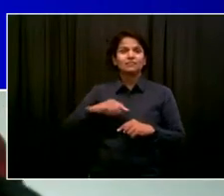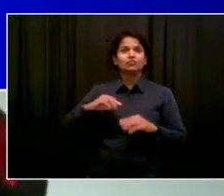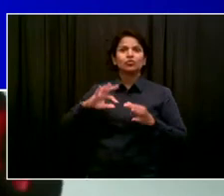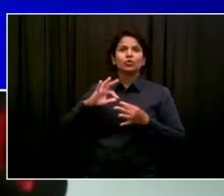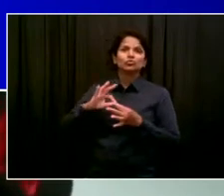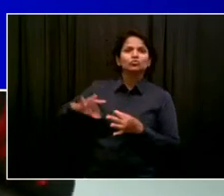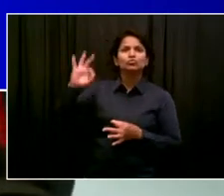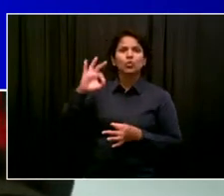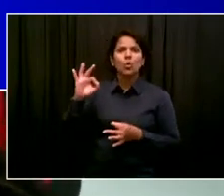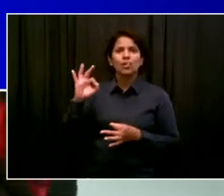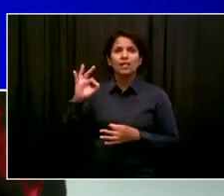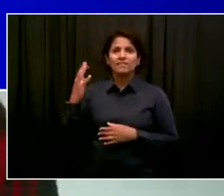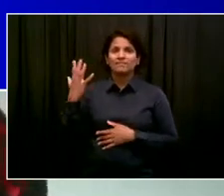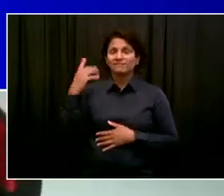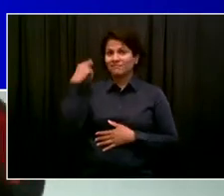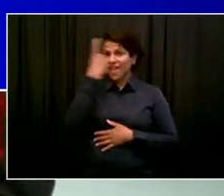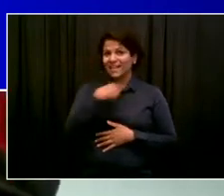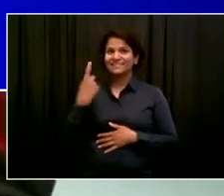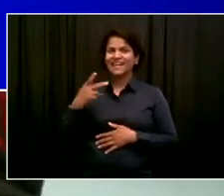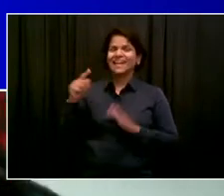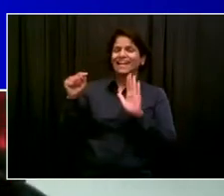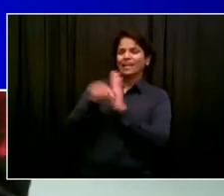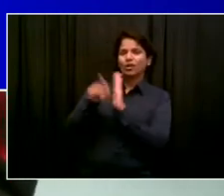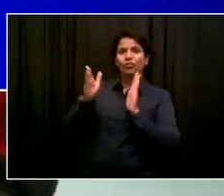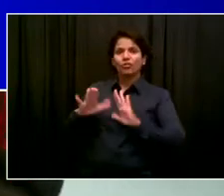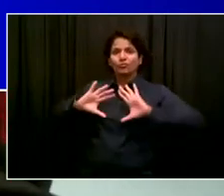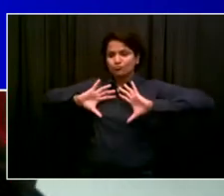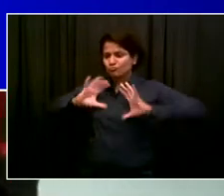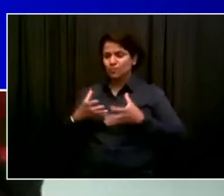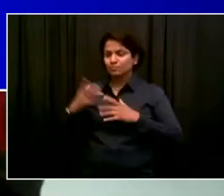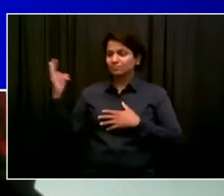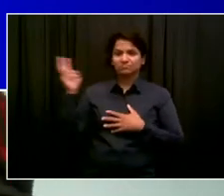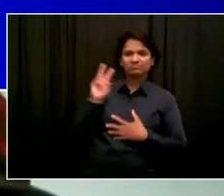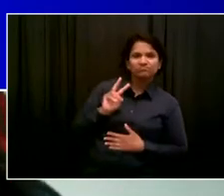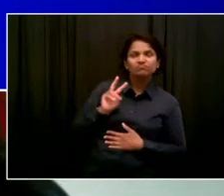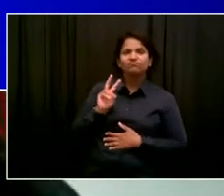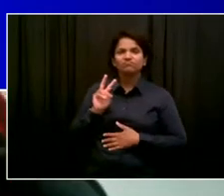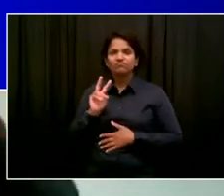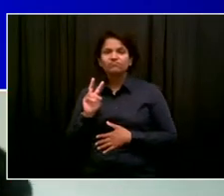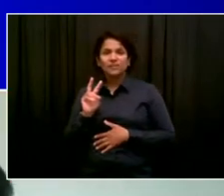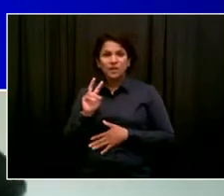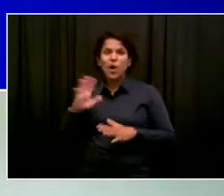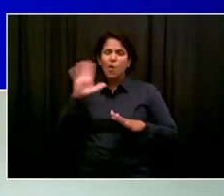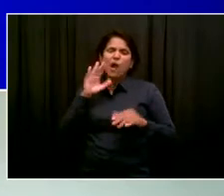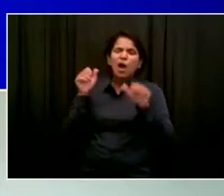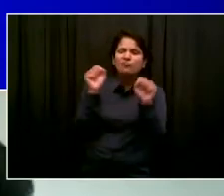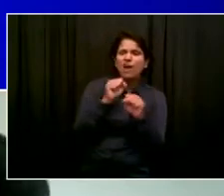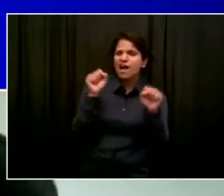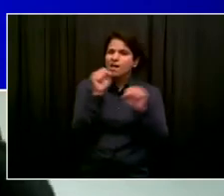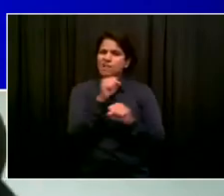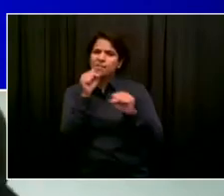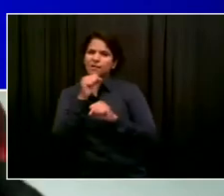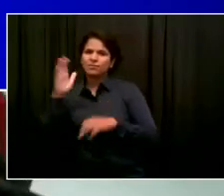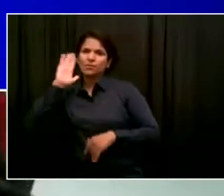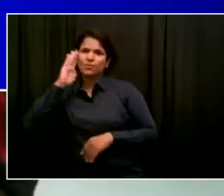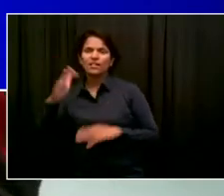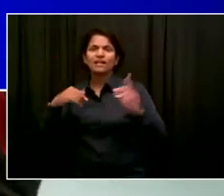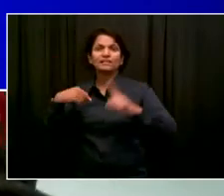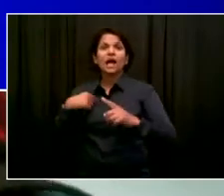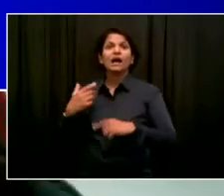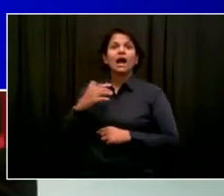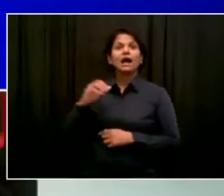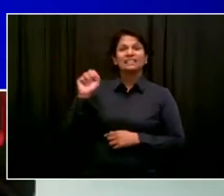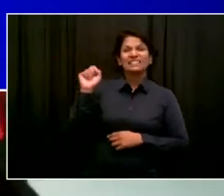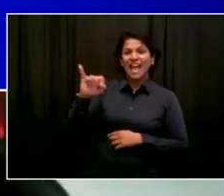and I'm definitely excited to see the pioneers of Staten Island perform, which is the foursome D's. You know, we grew up with these guys. And